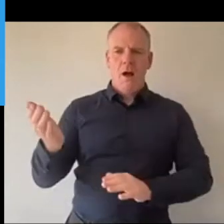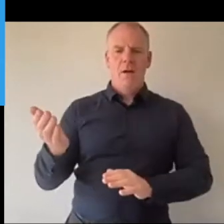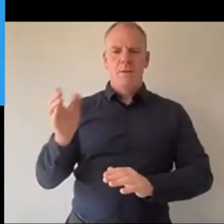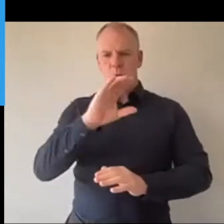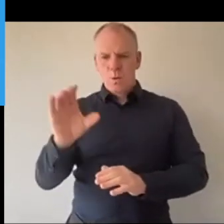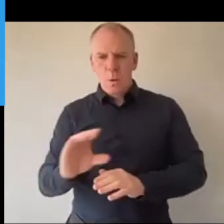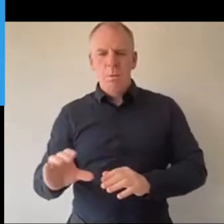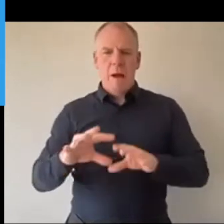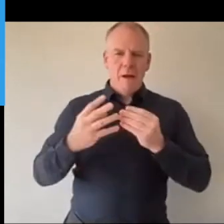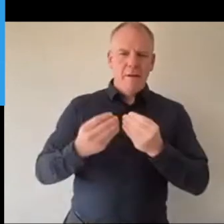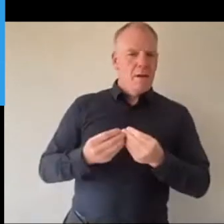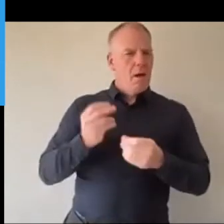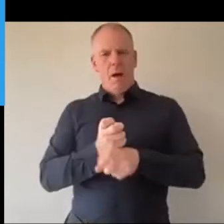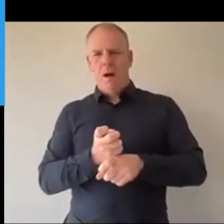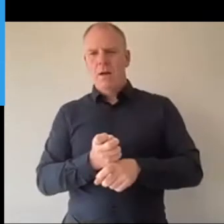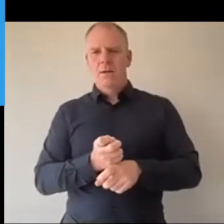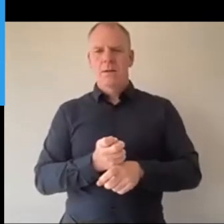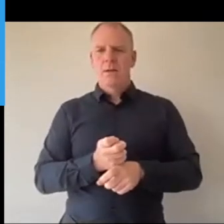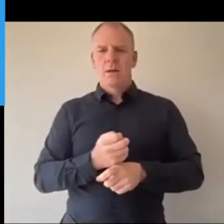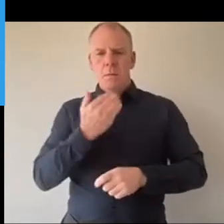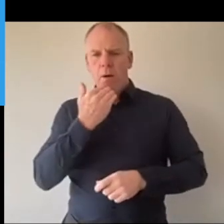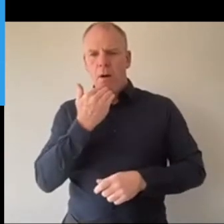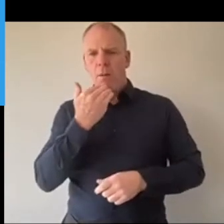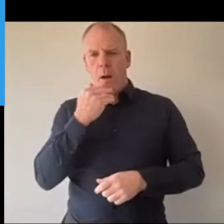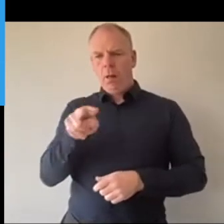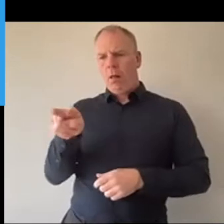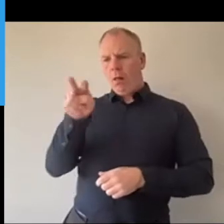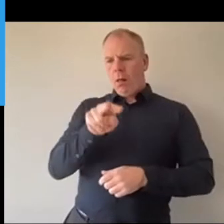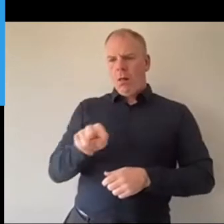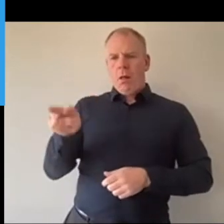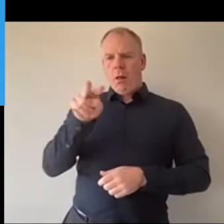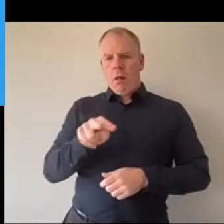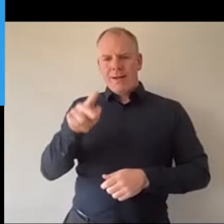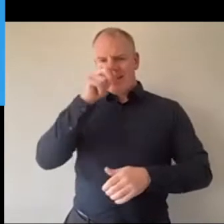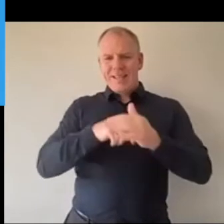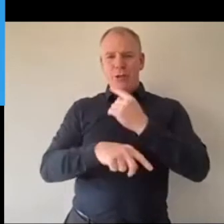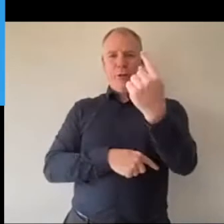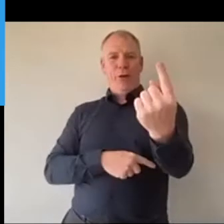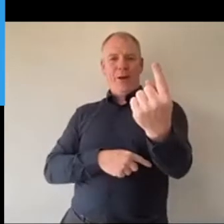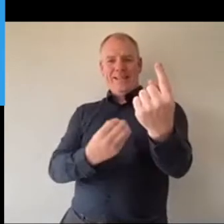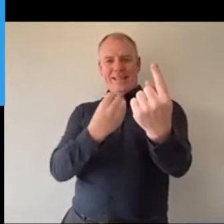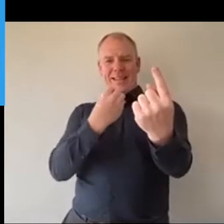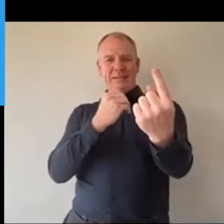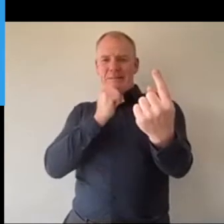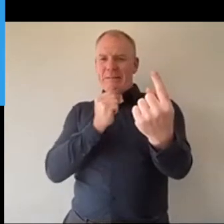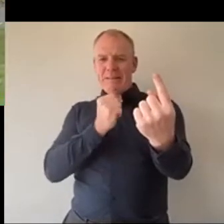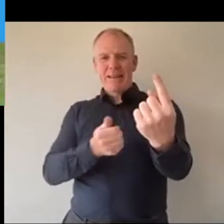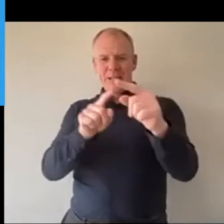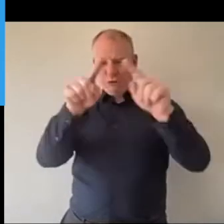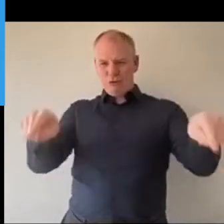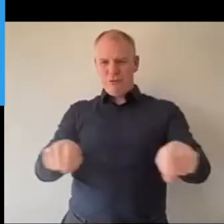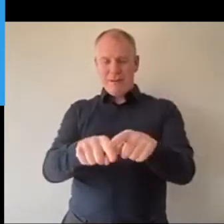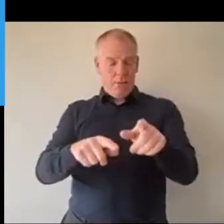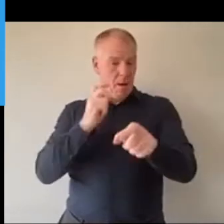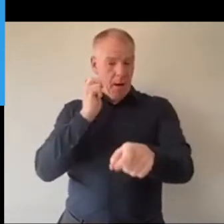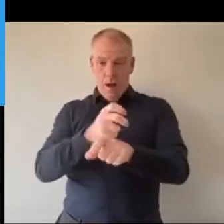just like, it's boring, you know, like, there's no teachers in front of you to teach you. it's just like, don't want to screen. It's too hard to learn. See, I have